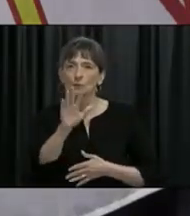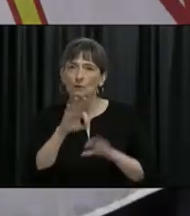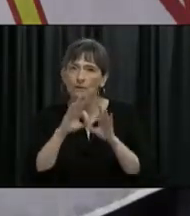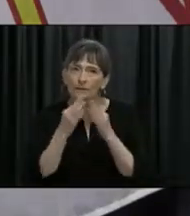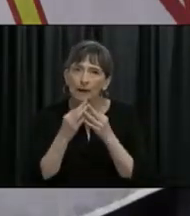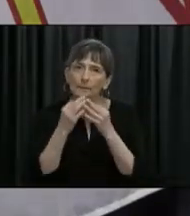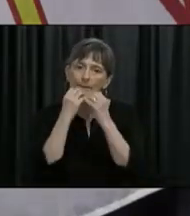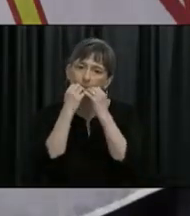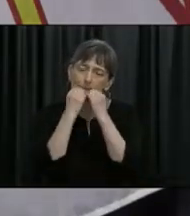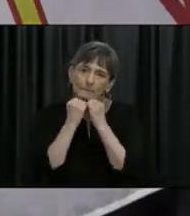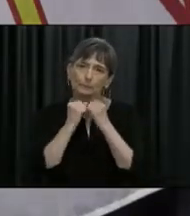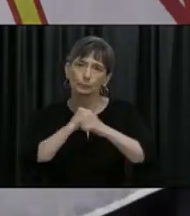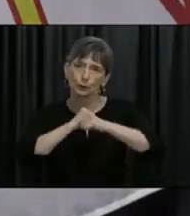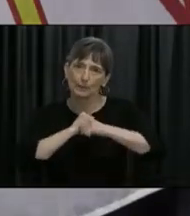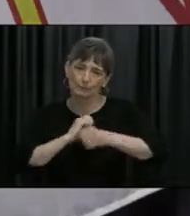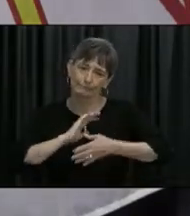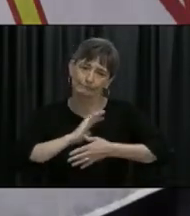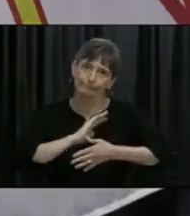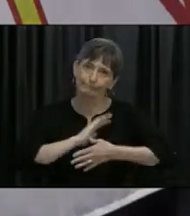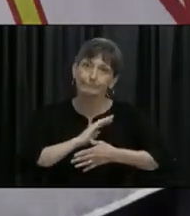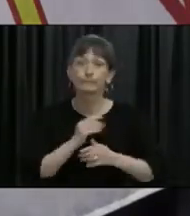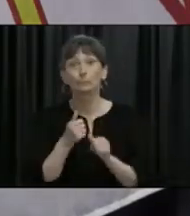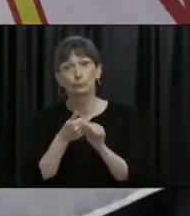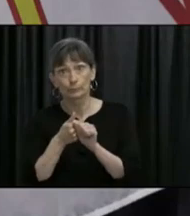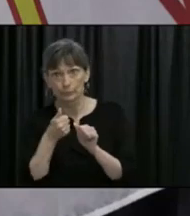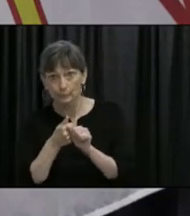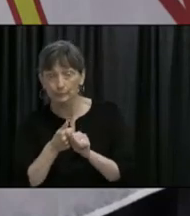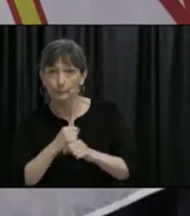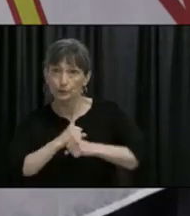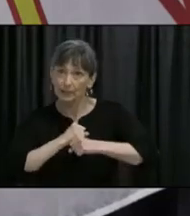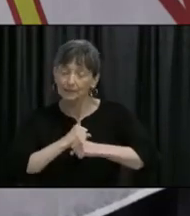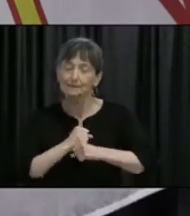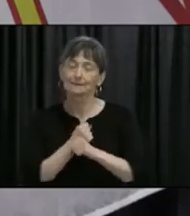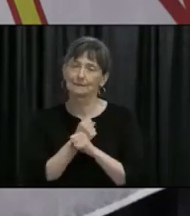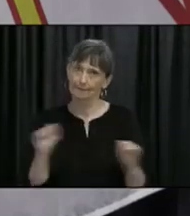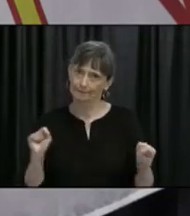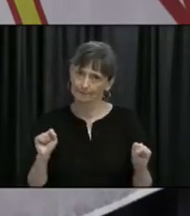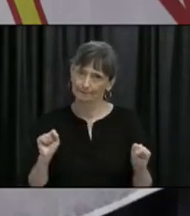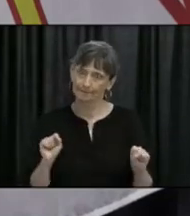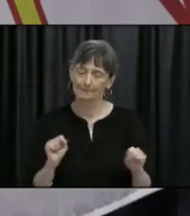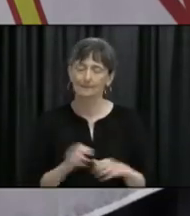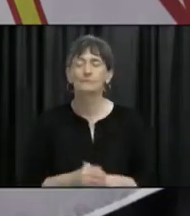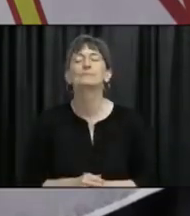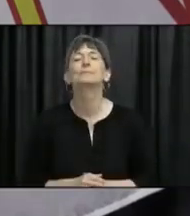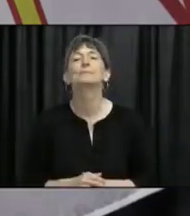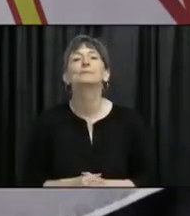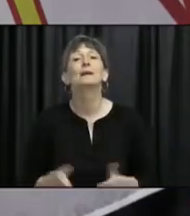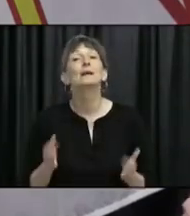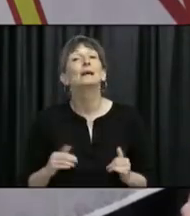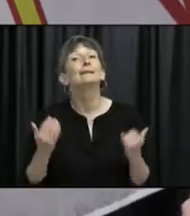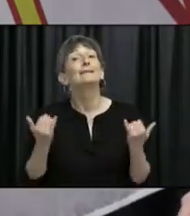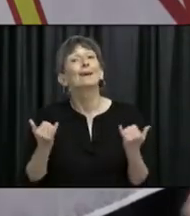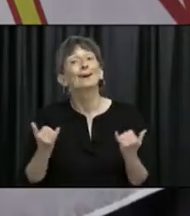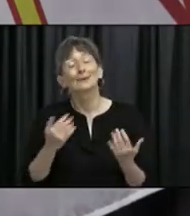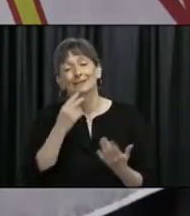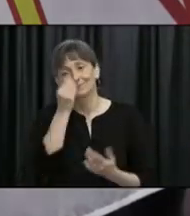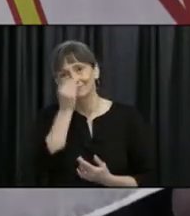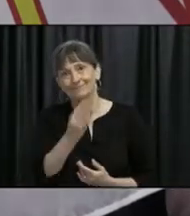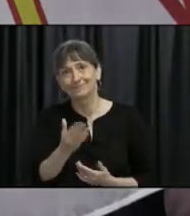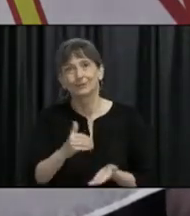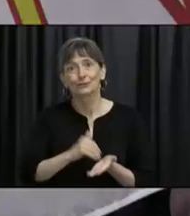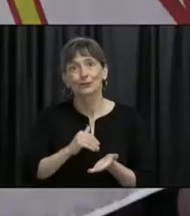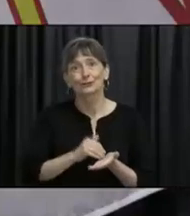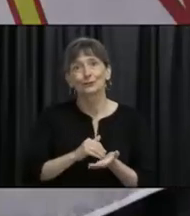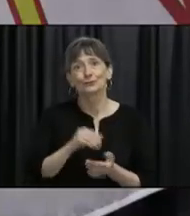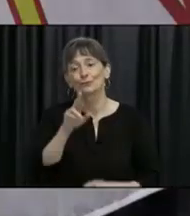protecting yourself, making sure that you are safe. I did mention that Dr. Proton Raman is with us today, and it's fitting